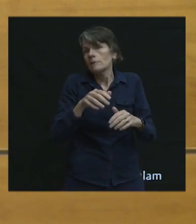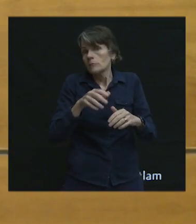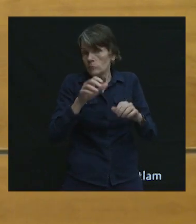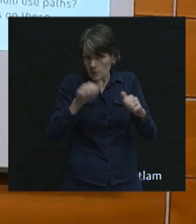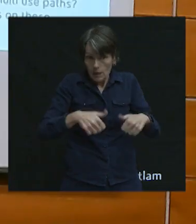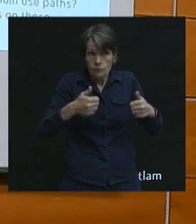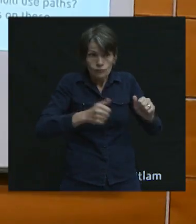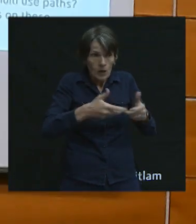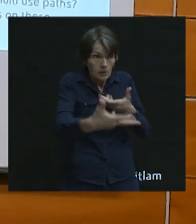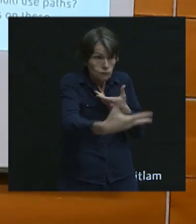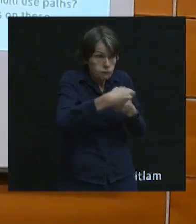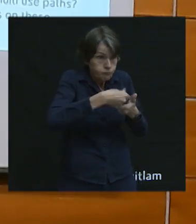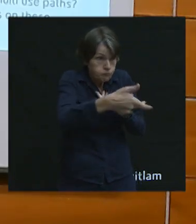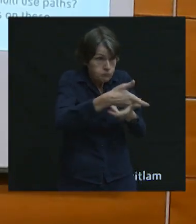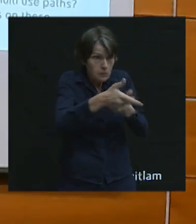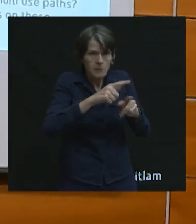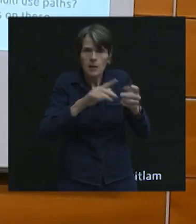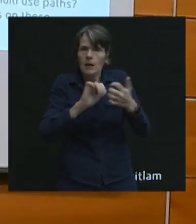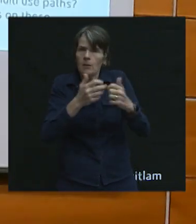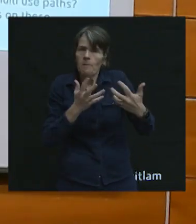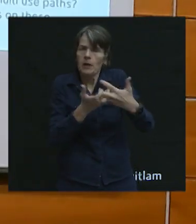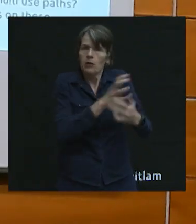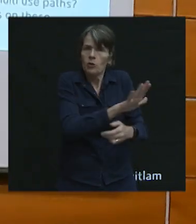can we account for their needs?